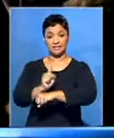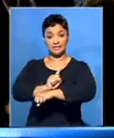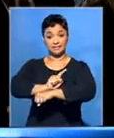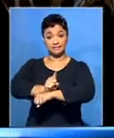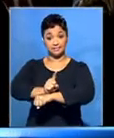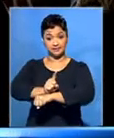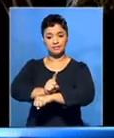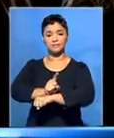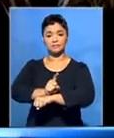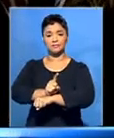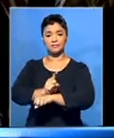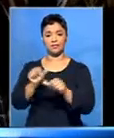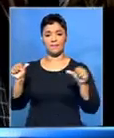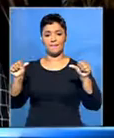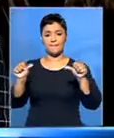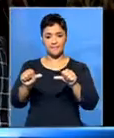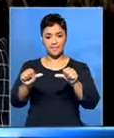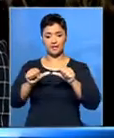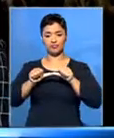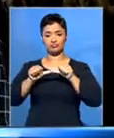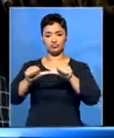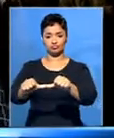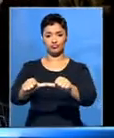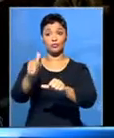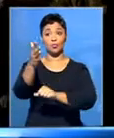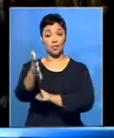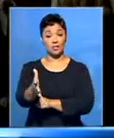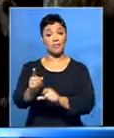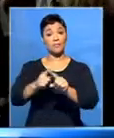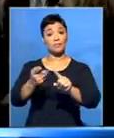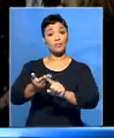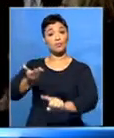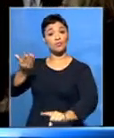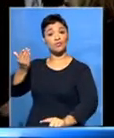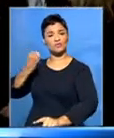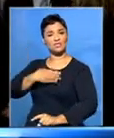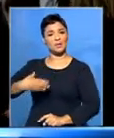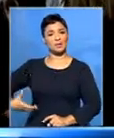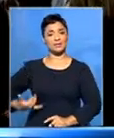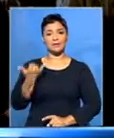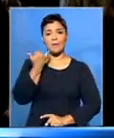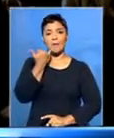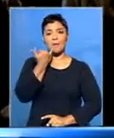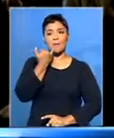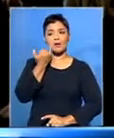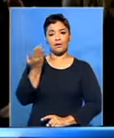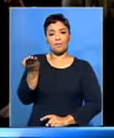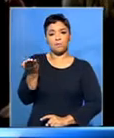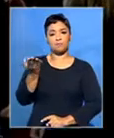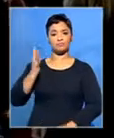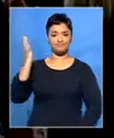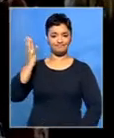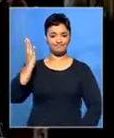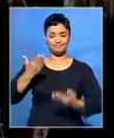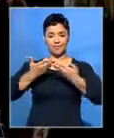an hour or so, proceedings are going to resume here. But former president Taba Mbeki did, of course, make